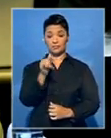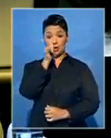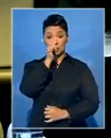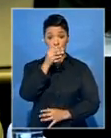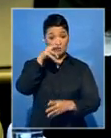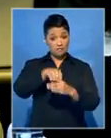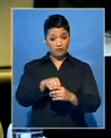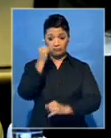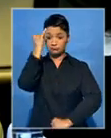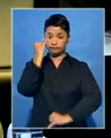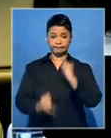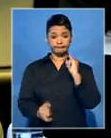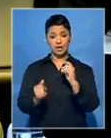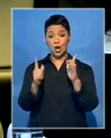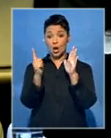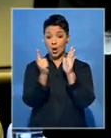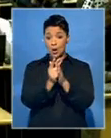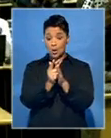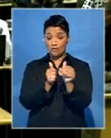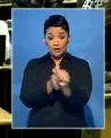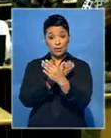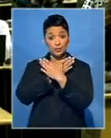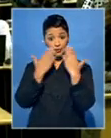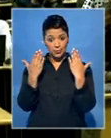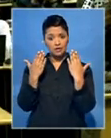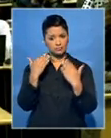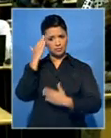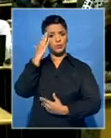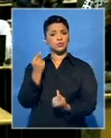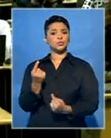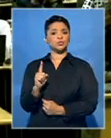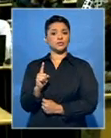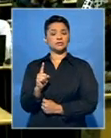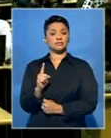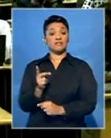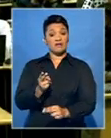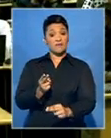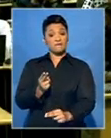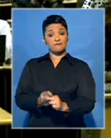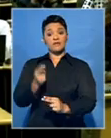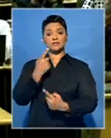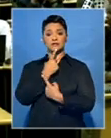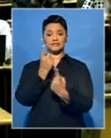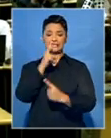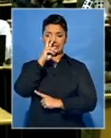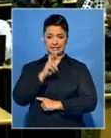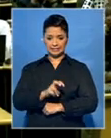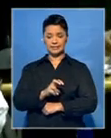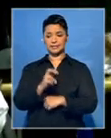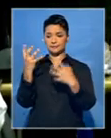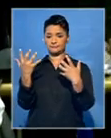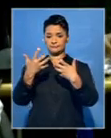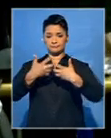threaten the authority of our state. In closing statements, evidence leaders called for reconciliation.